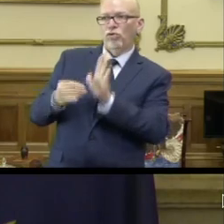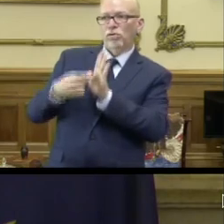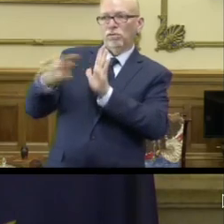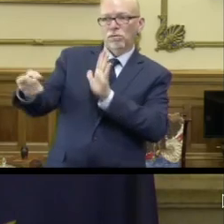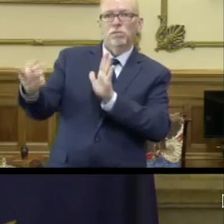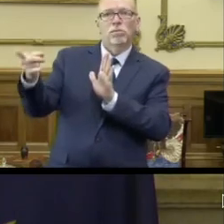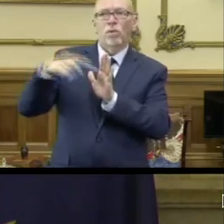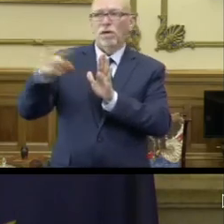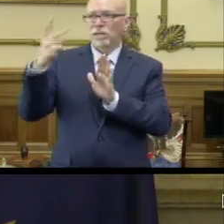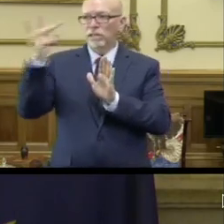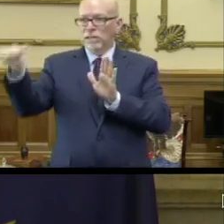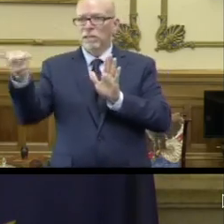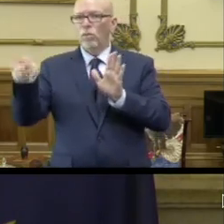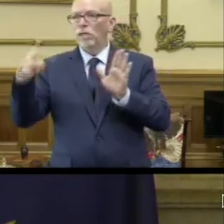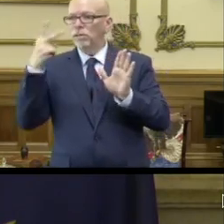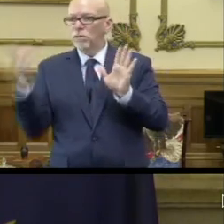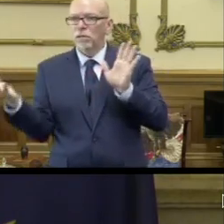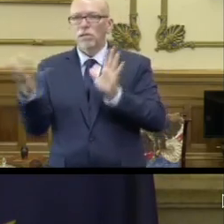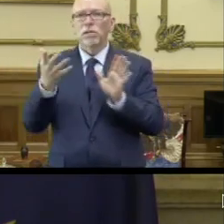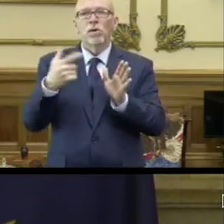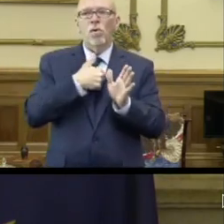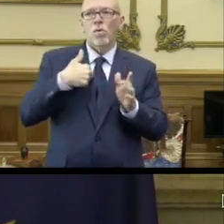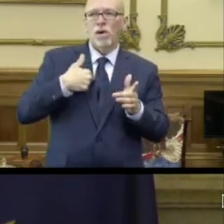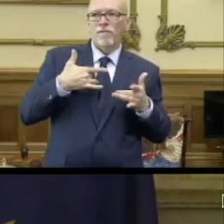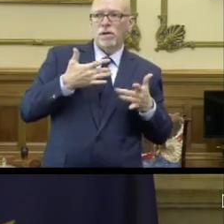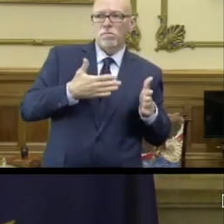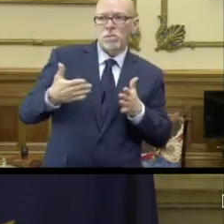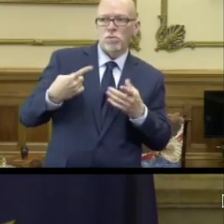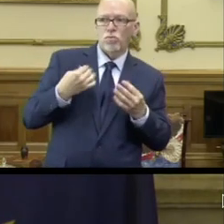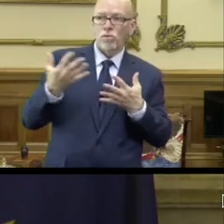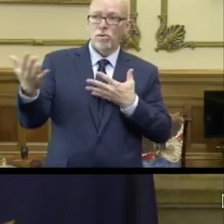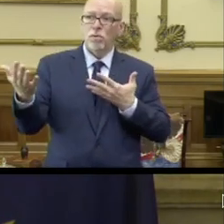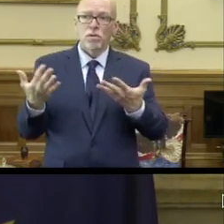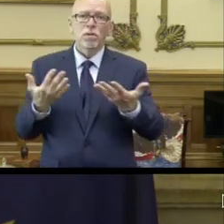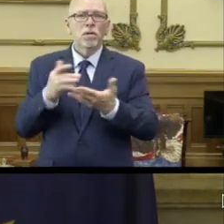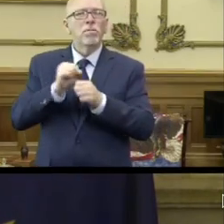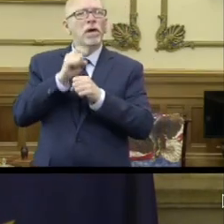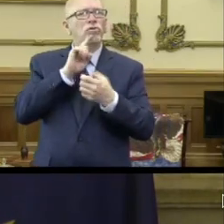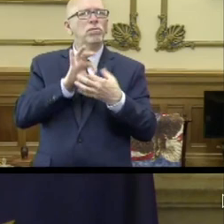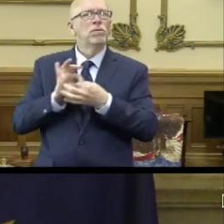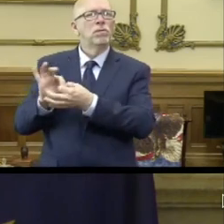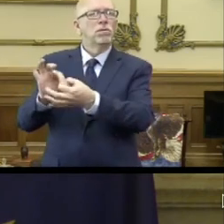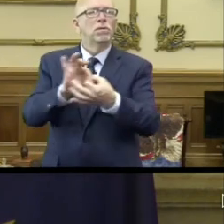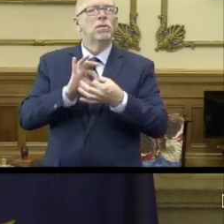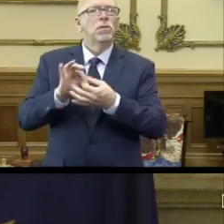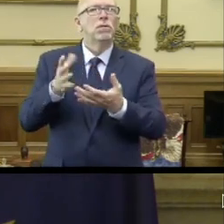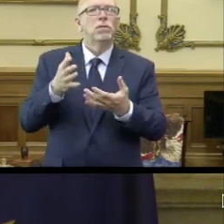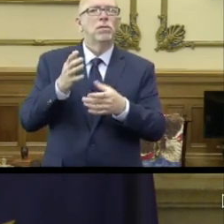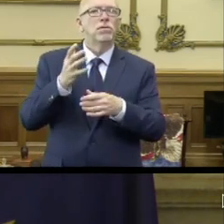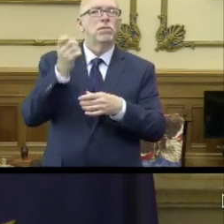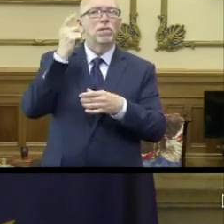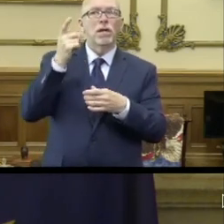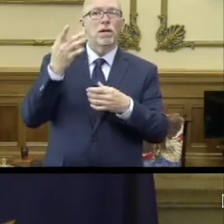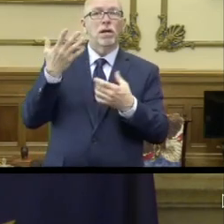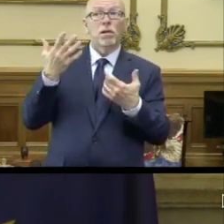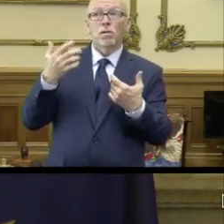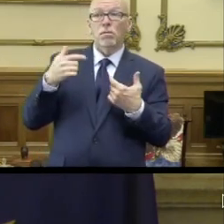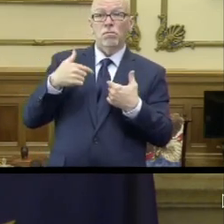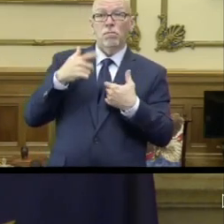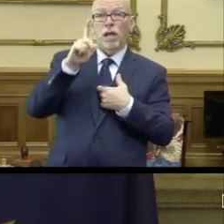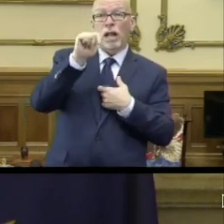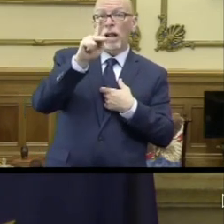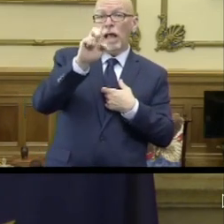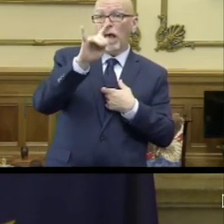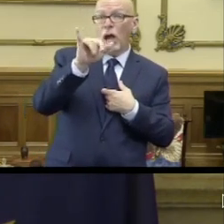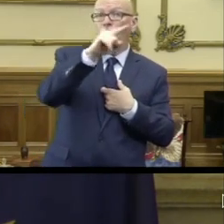respective states. And this is the responsible steps that we think that we can take, taking into account that things are different in Lake County